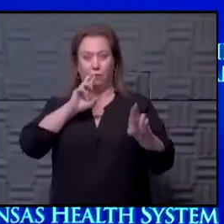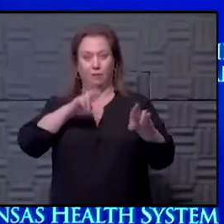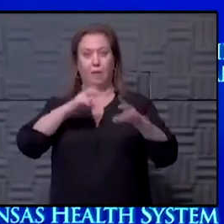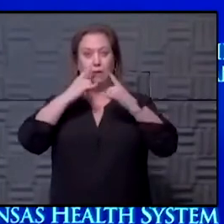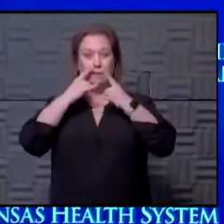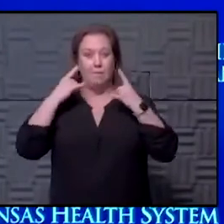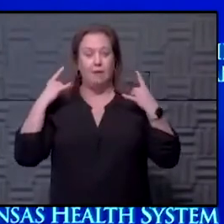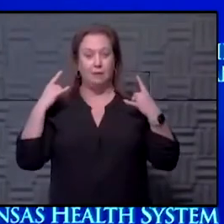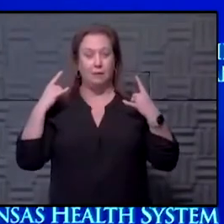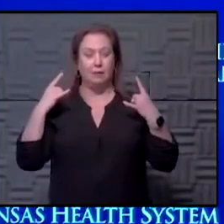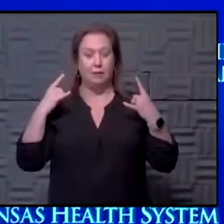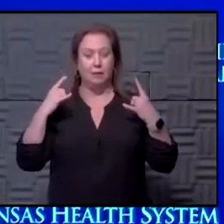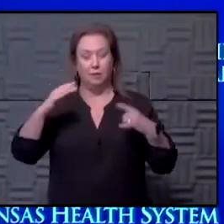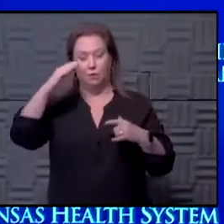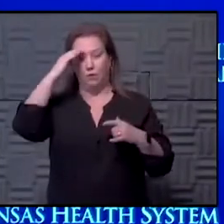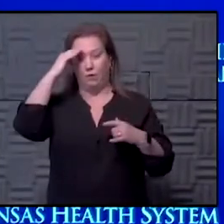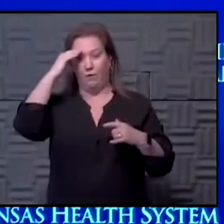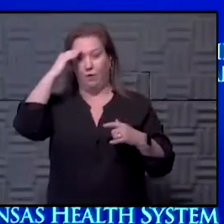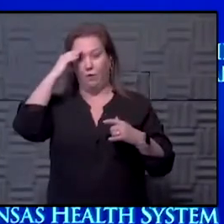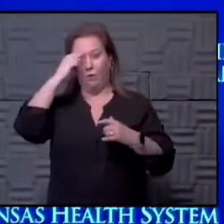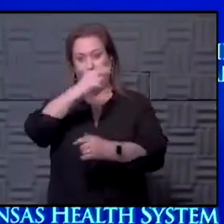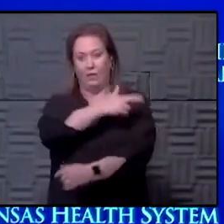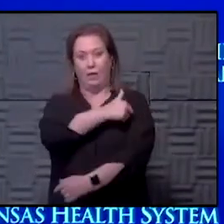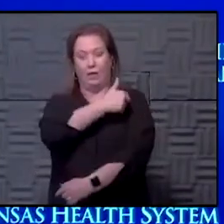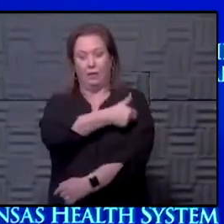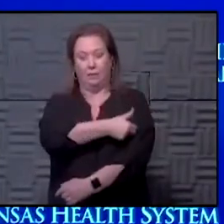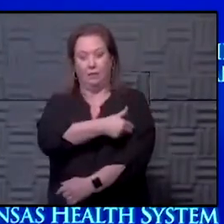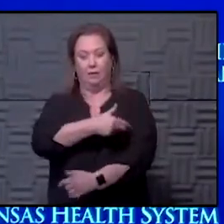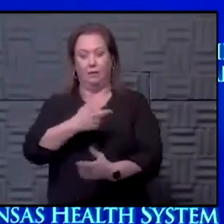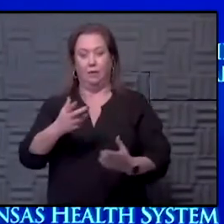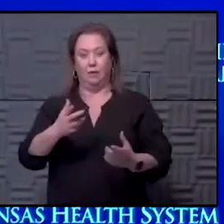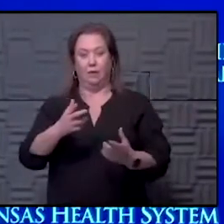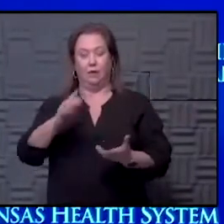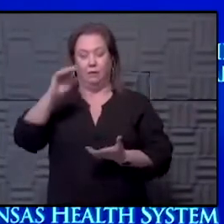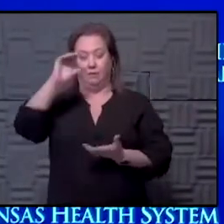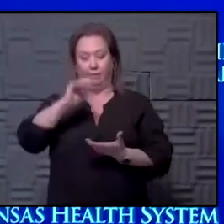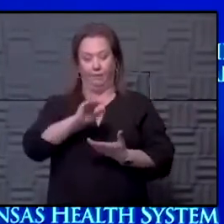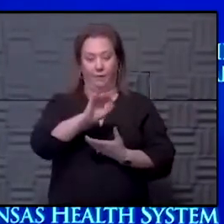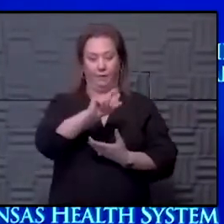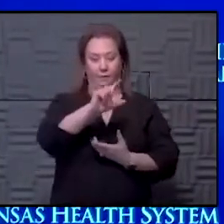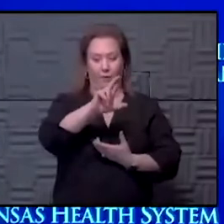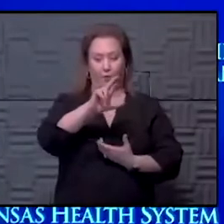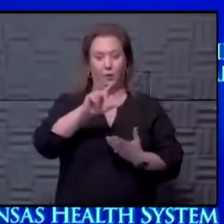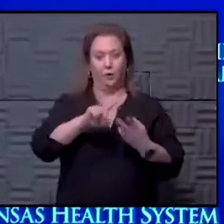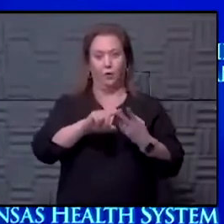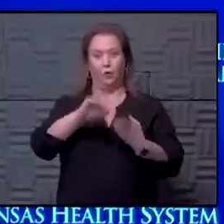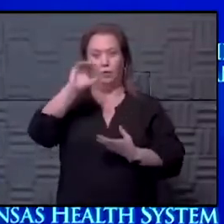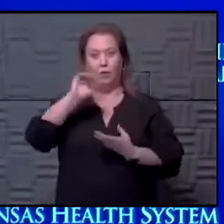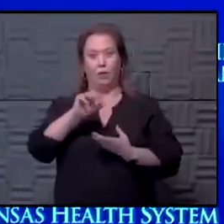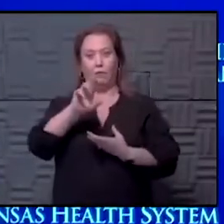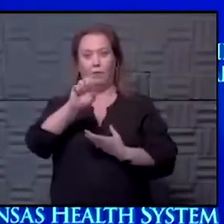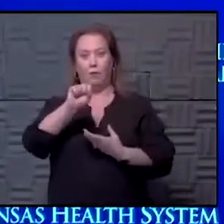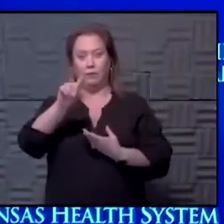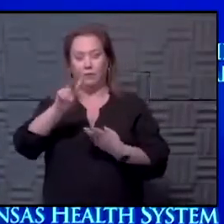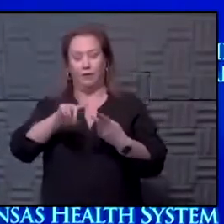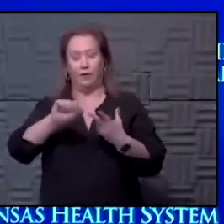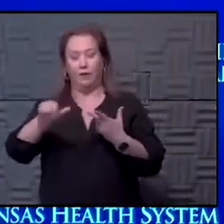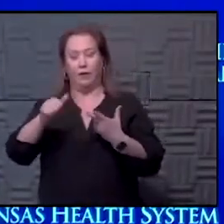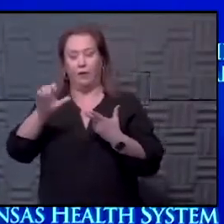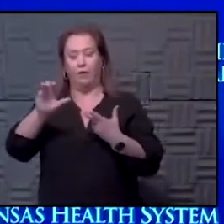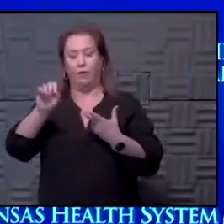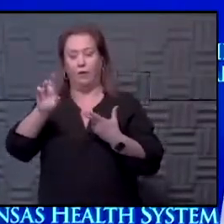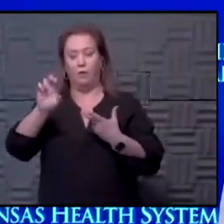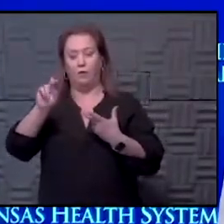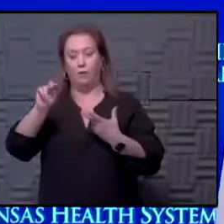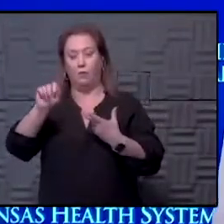masking because we've known that in the hospital. So I think even the lack of influenza, the lack of RSV, the lack of other coronaviruses,